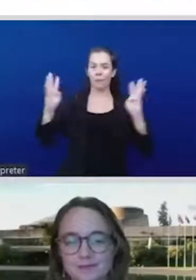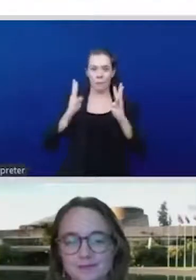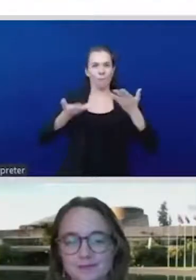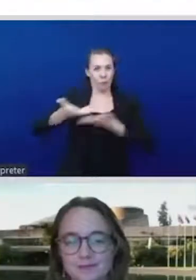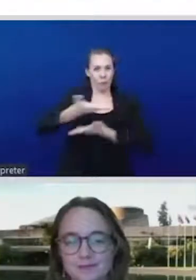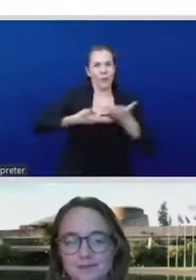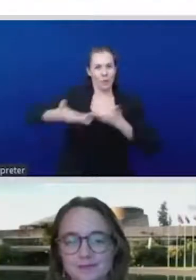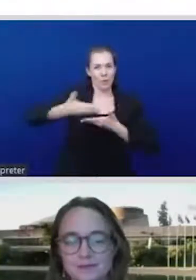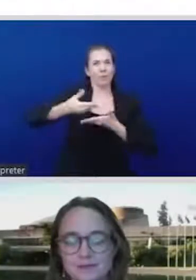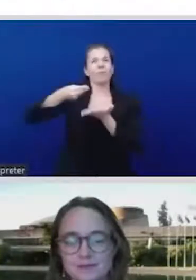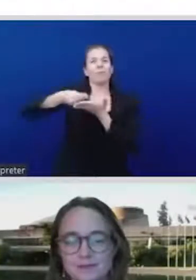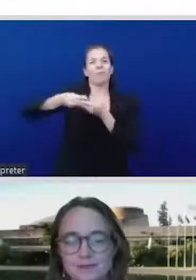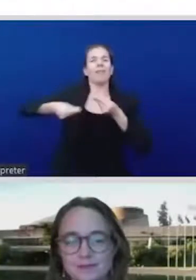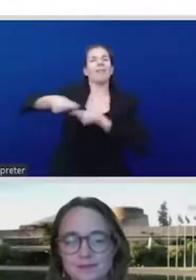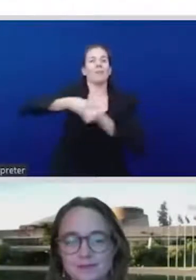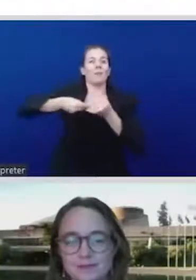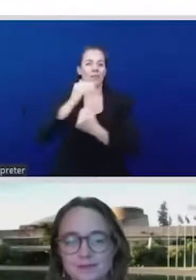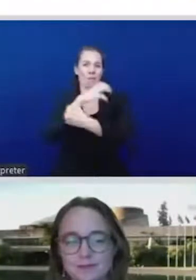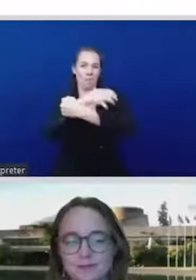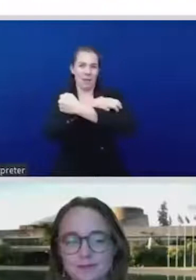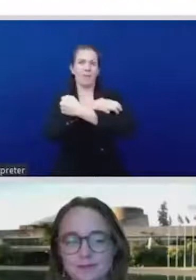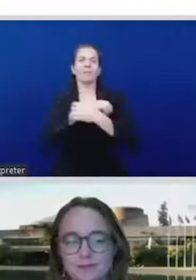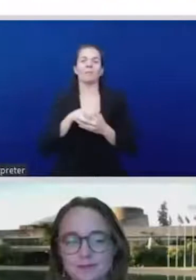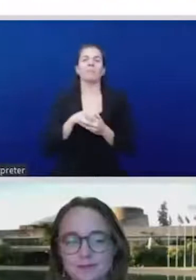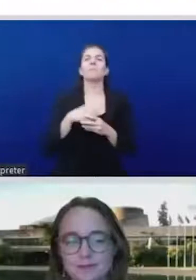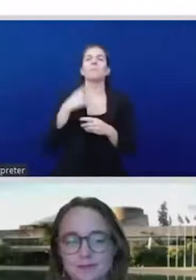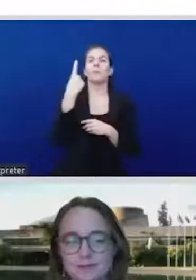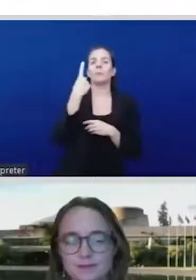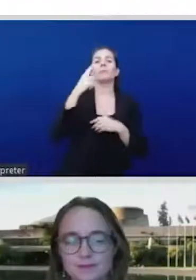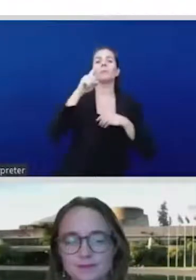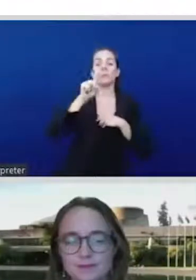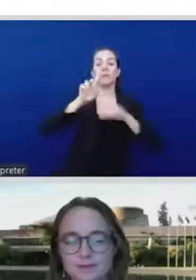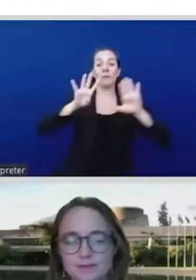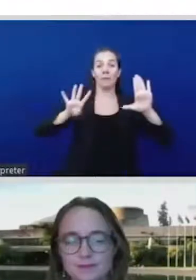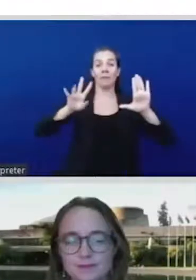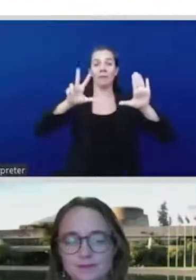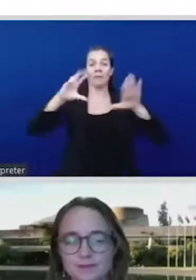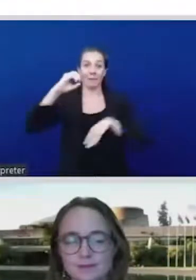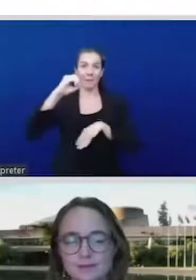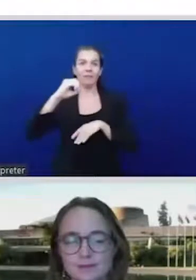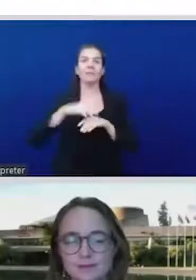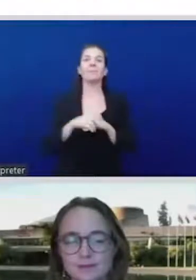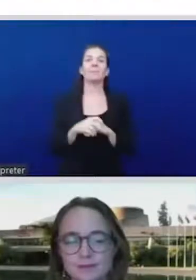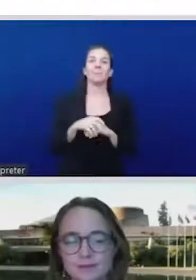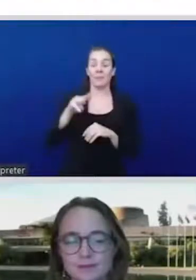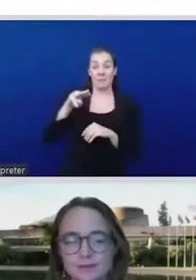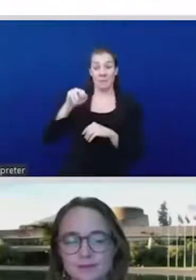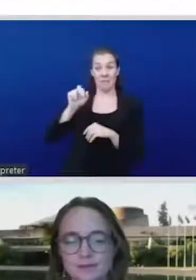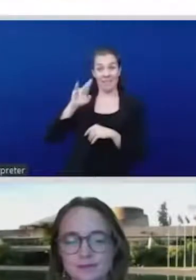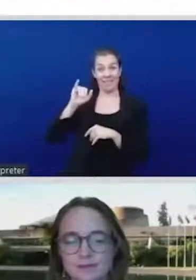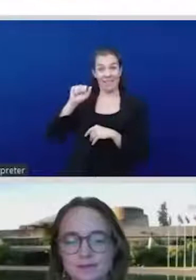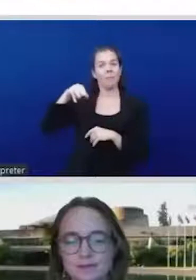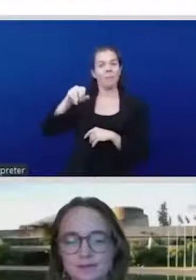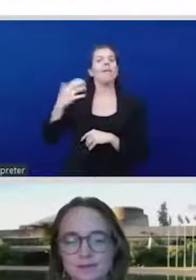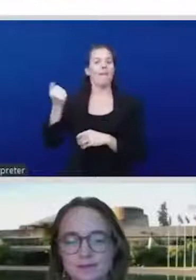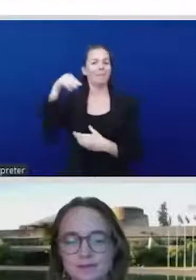So I would like to, to ask you, Mariama, I hope that you can hear me well. Can you say hi? Yes, I can hear